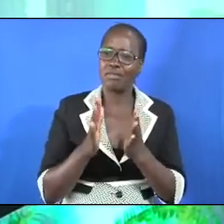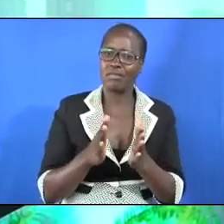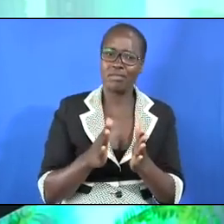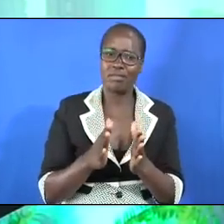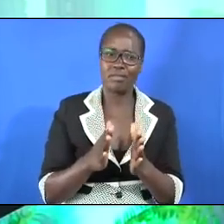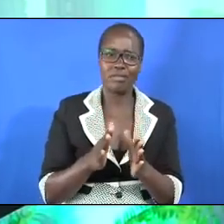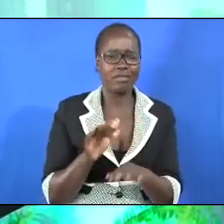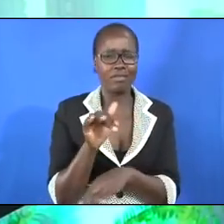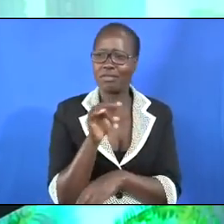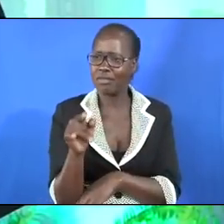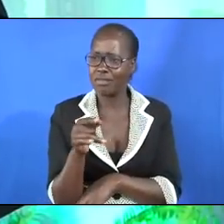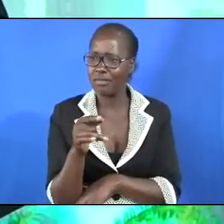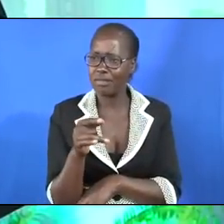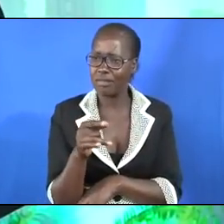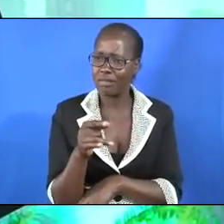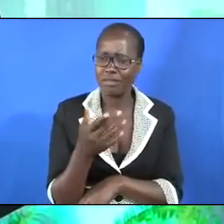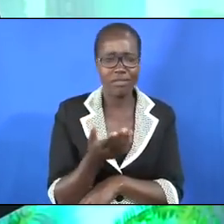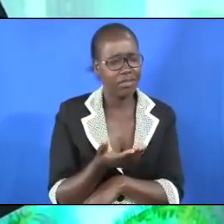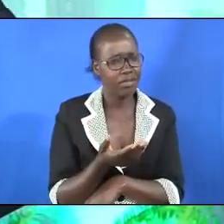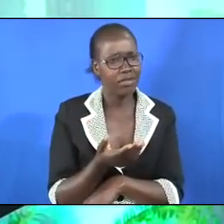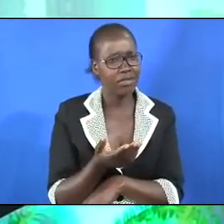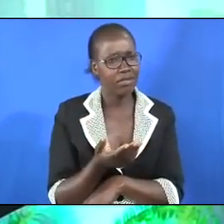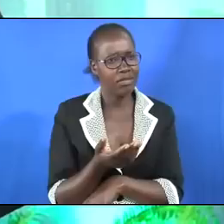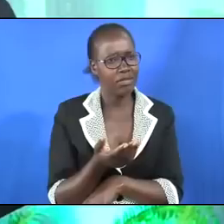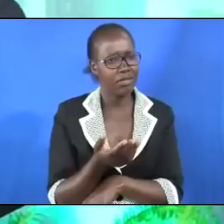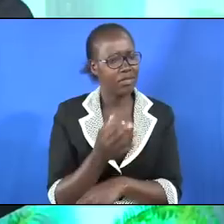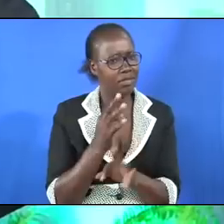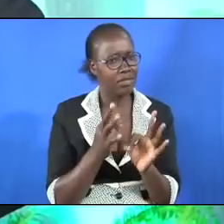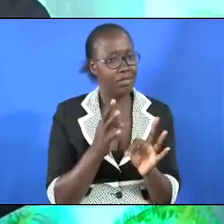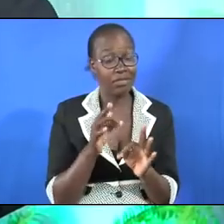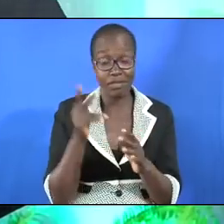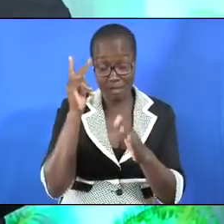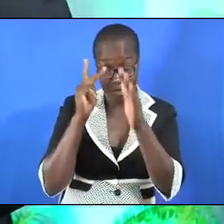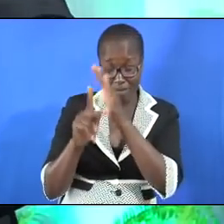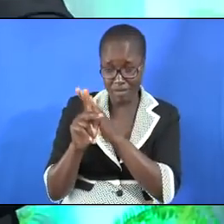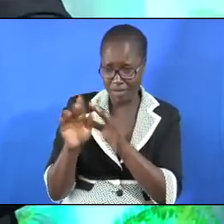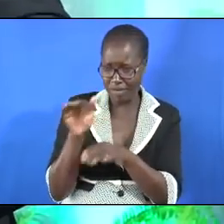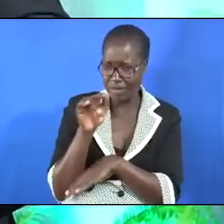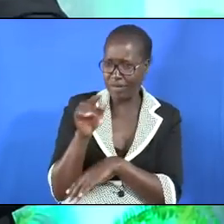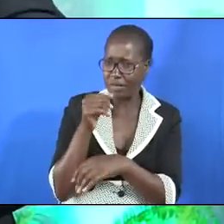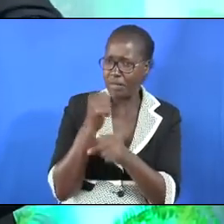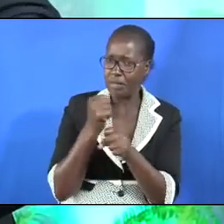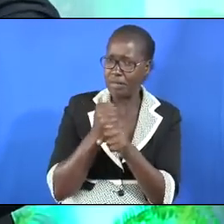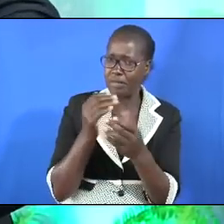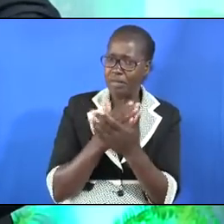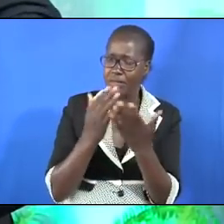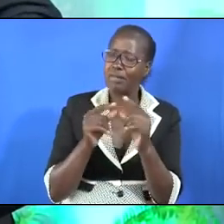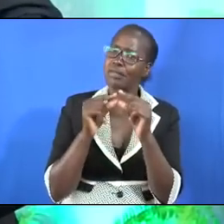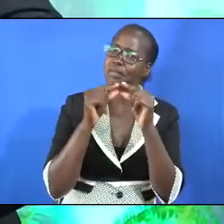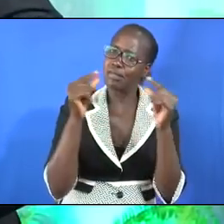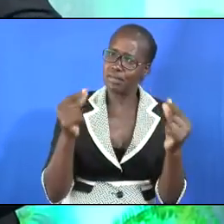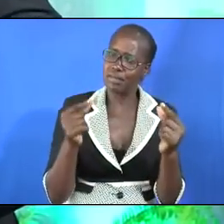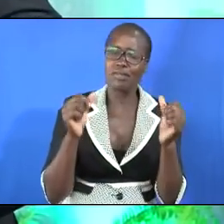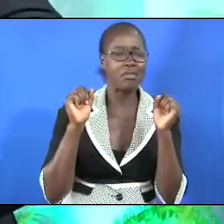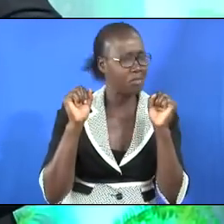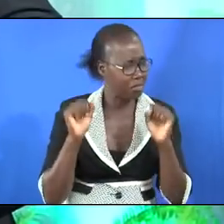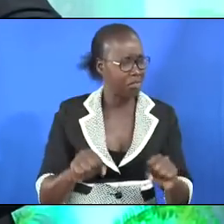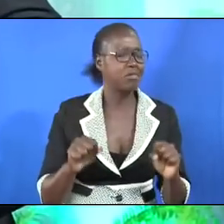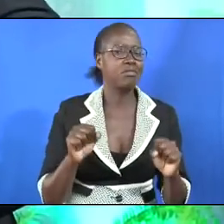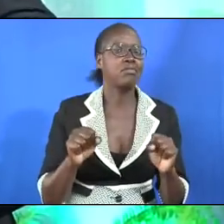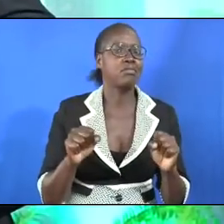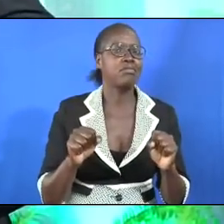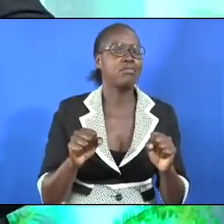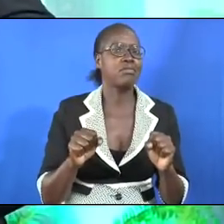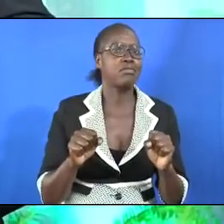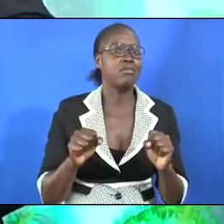master in fact they call him father if the prophet had told you to do a great thing probably to